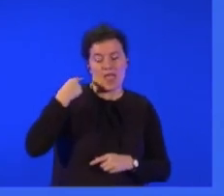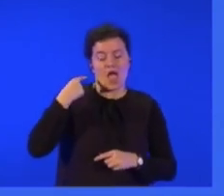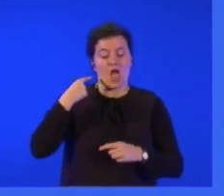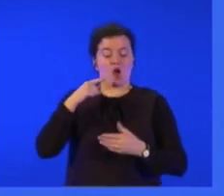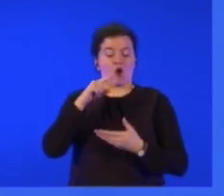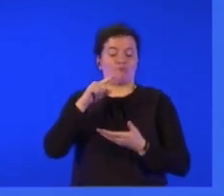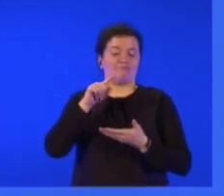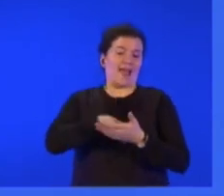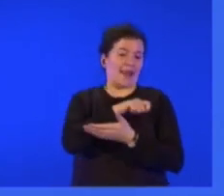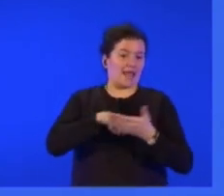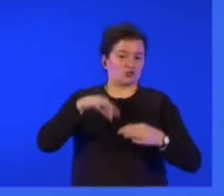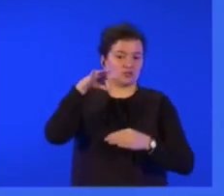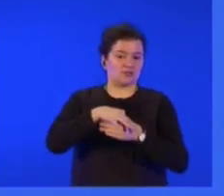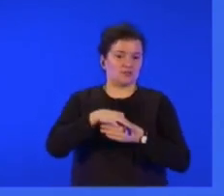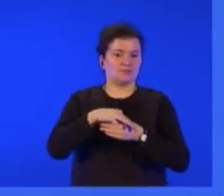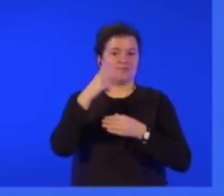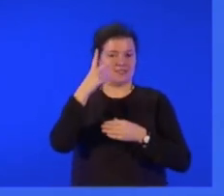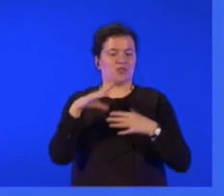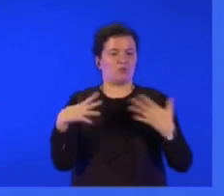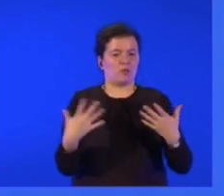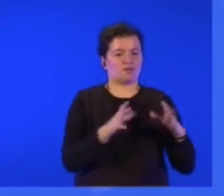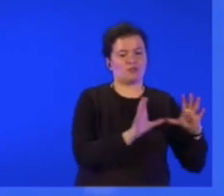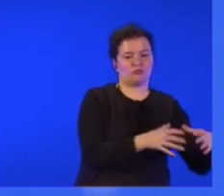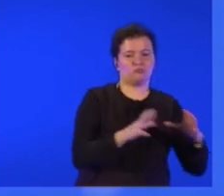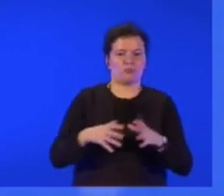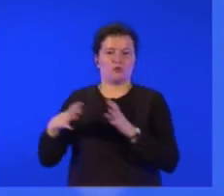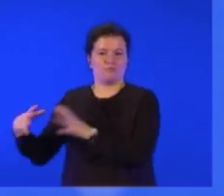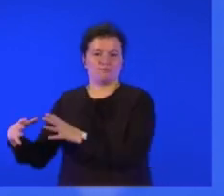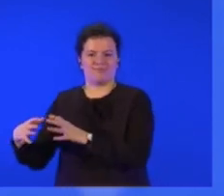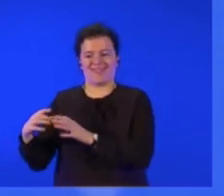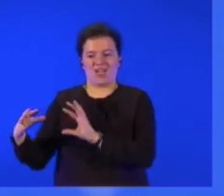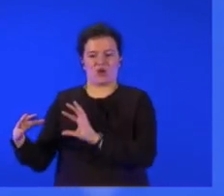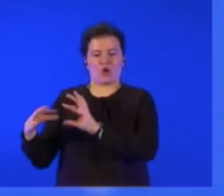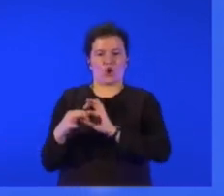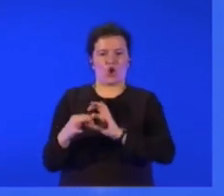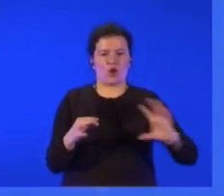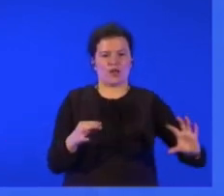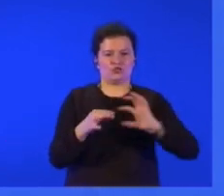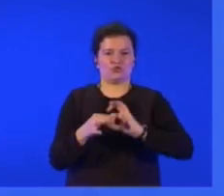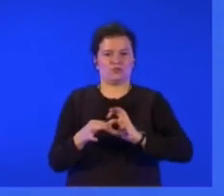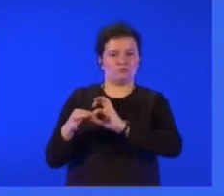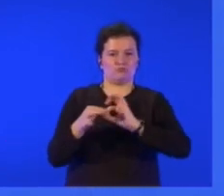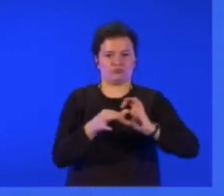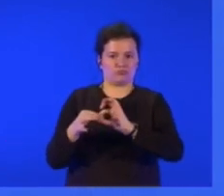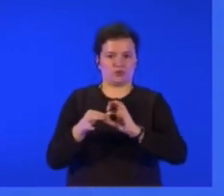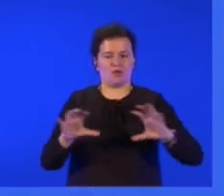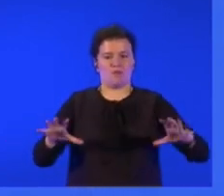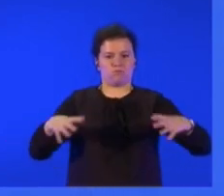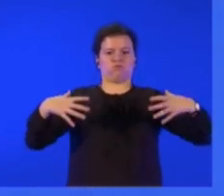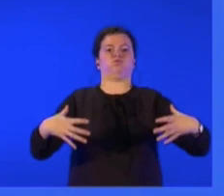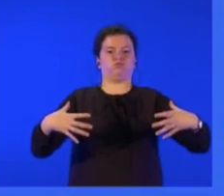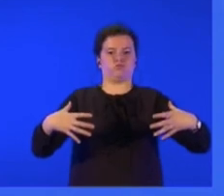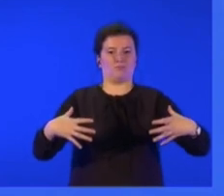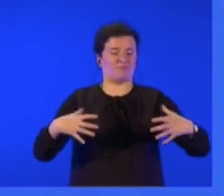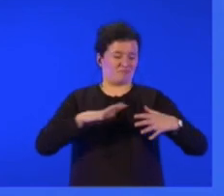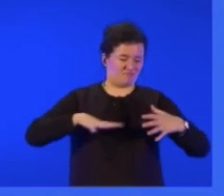Together, three opposition blocs with our civic coalition as the biggest one received almost one